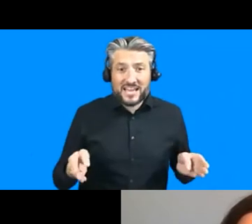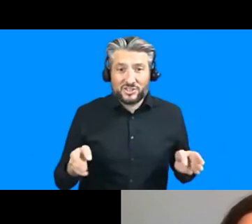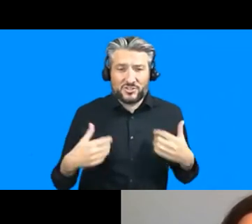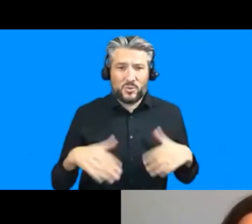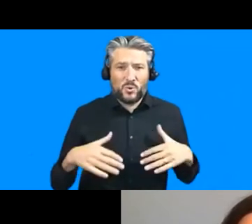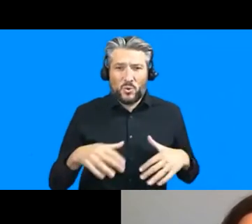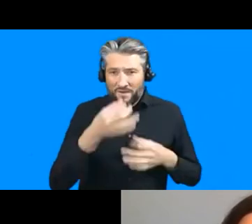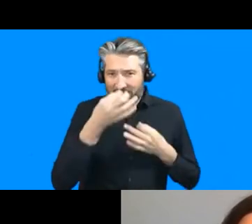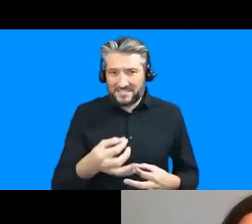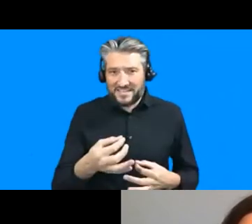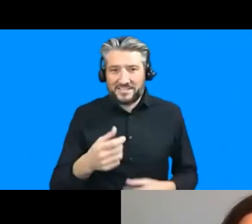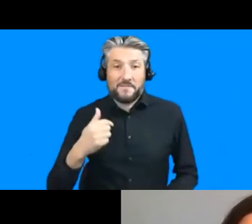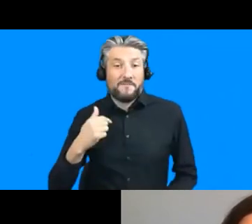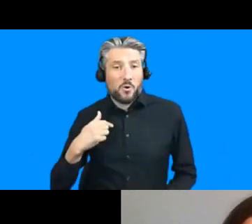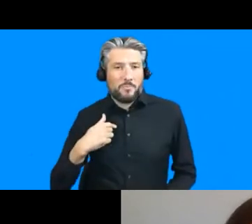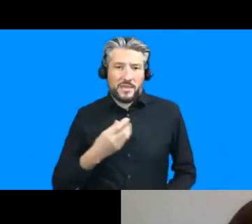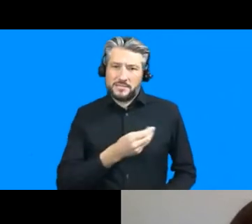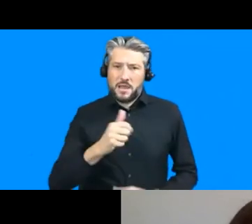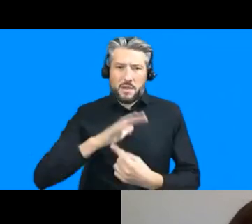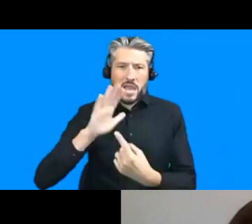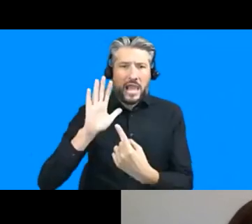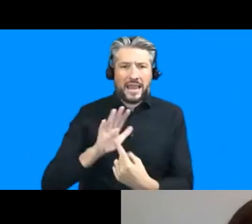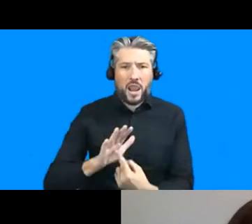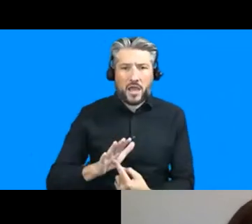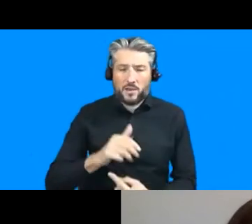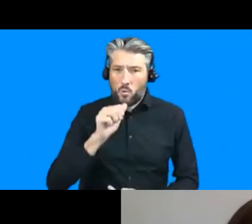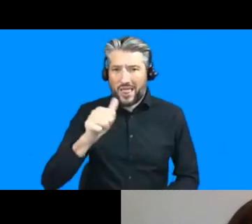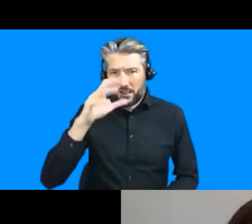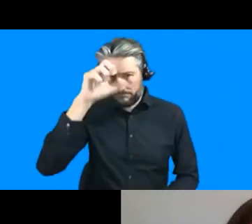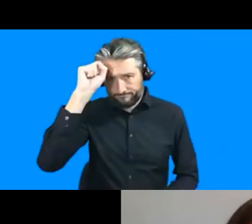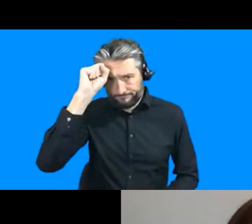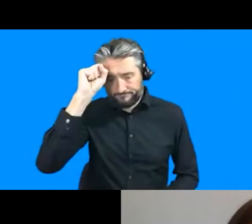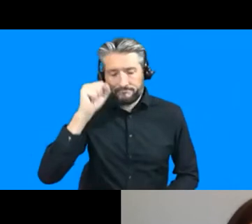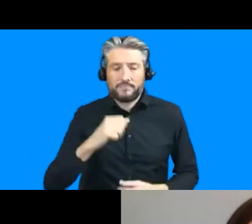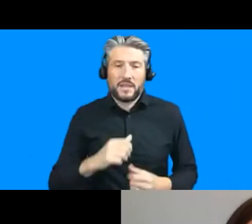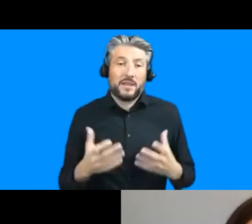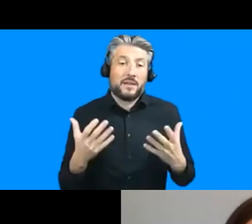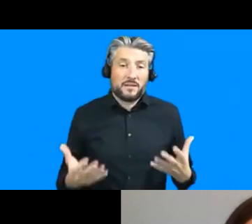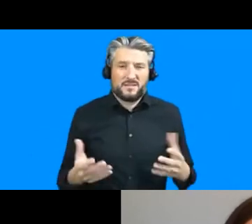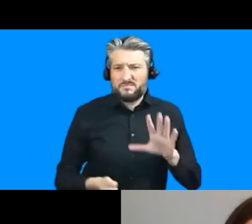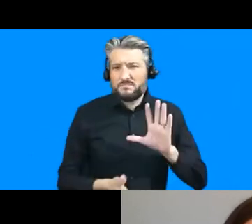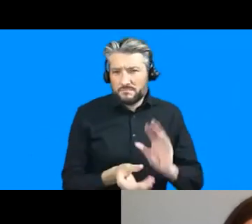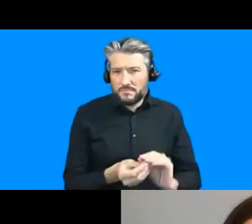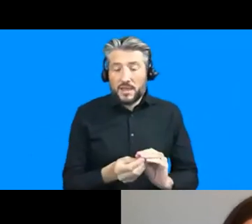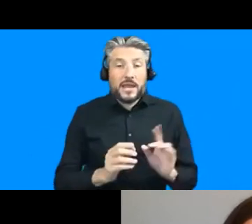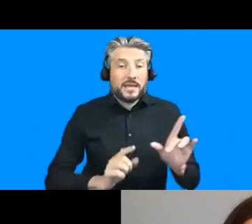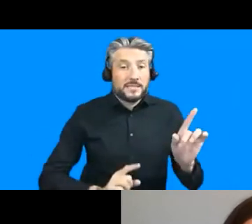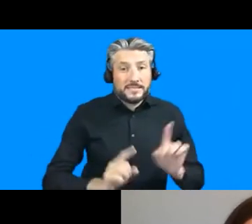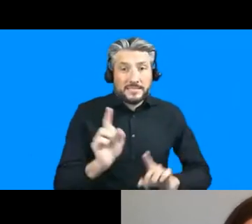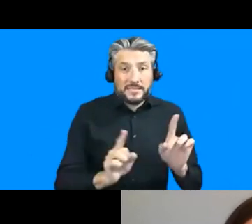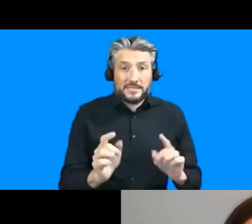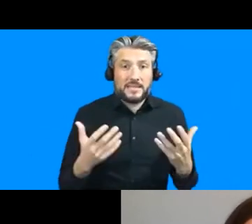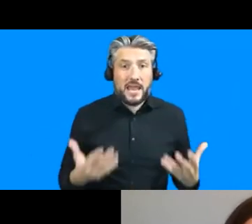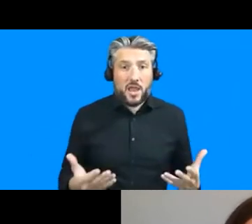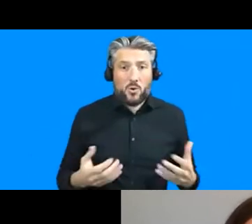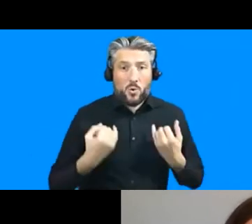headlines for me things that i've learned and will take away when we think about cities in this pandemic um it's happening in the context of big